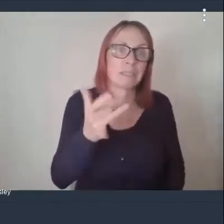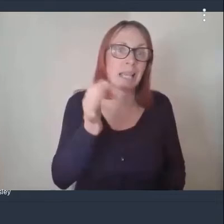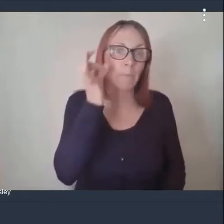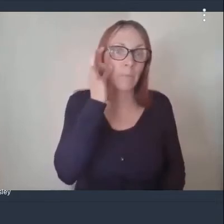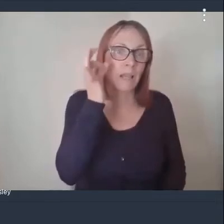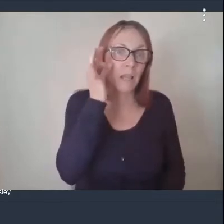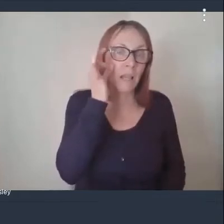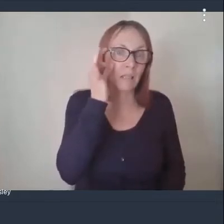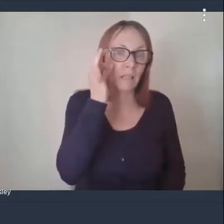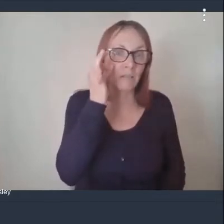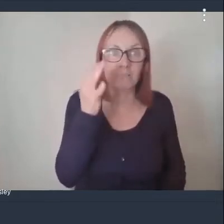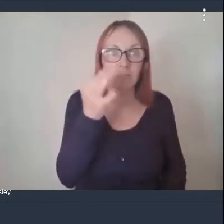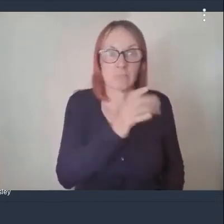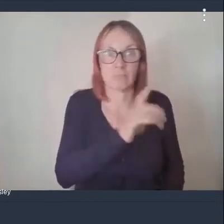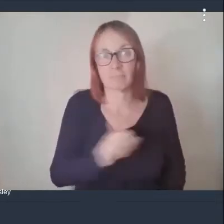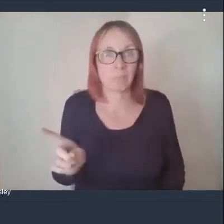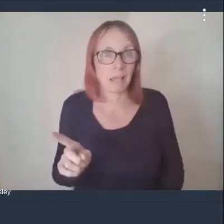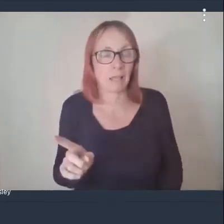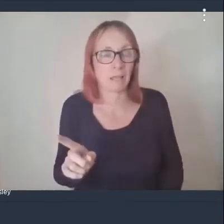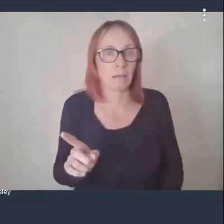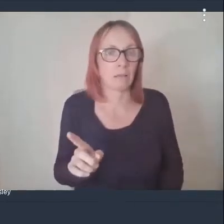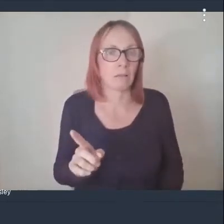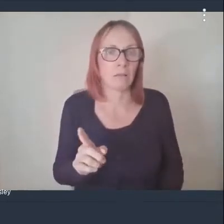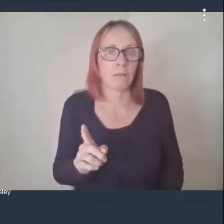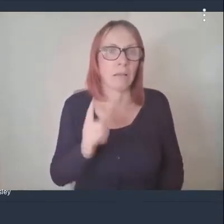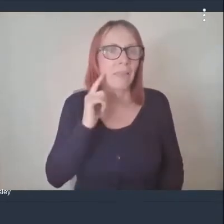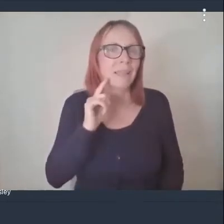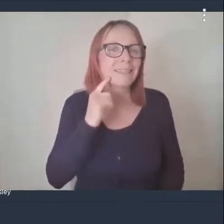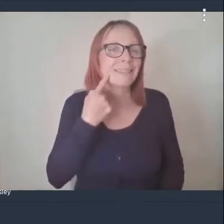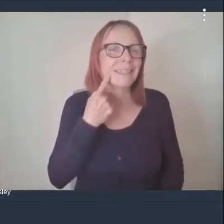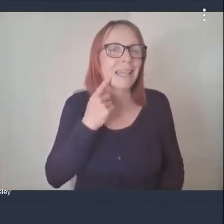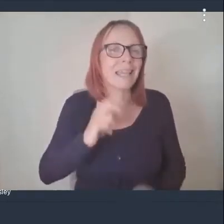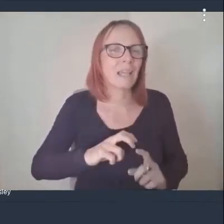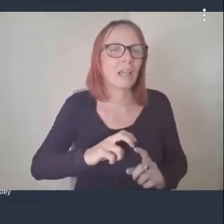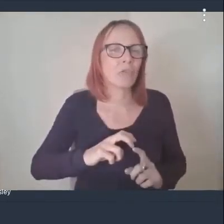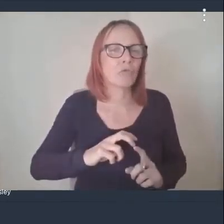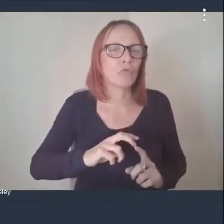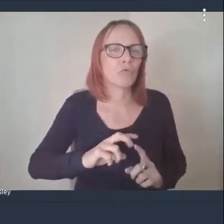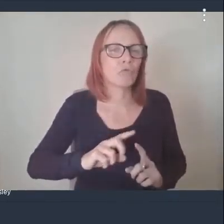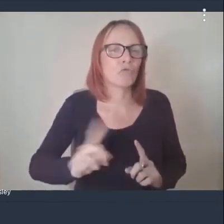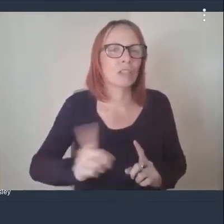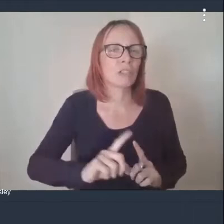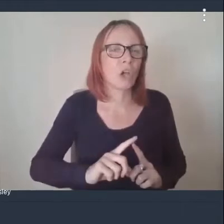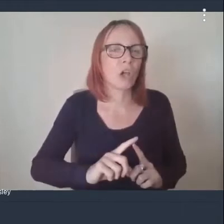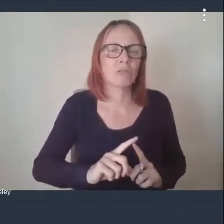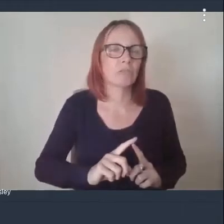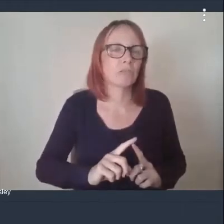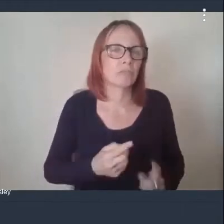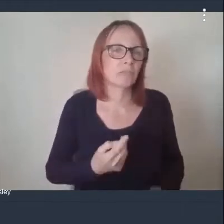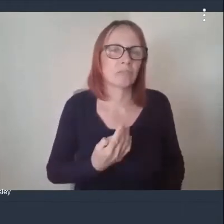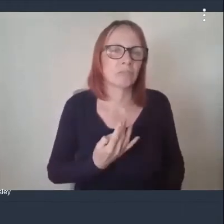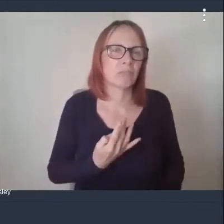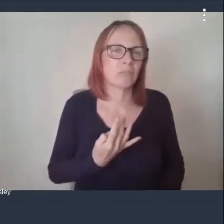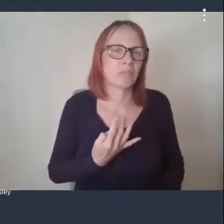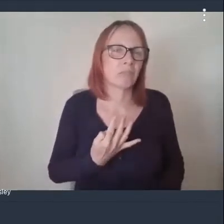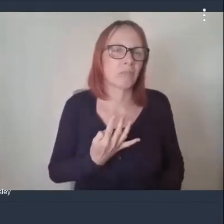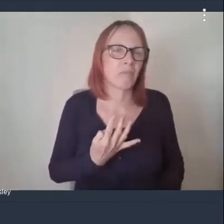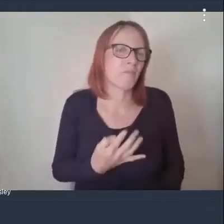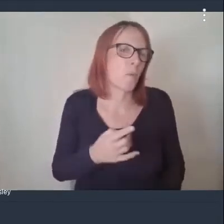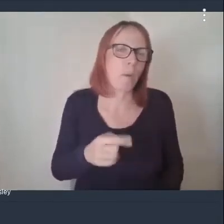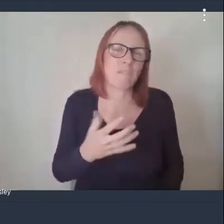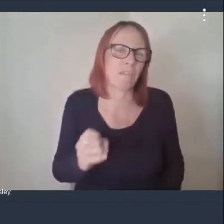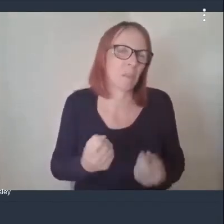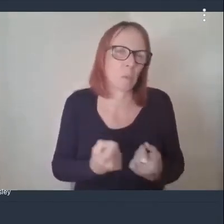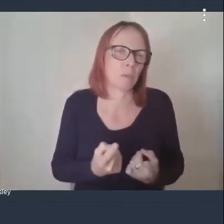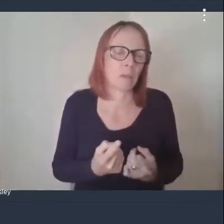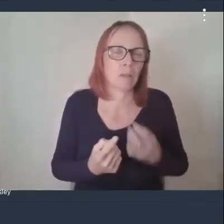day return four pound fifty now some of the costs of bus travel in fife are